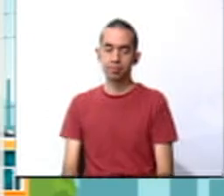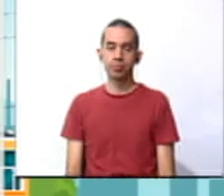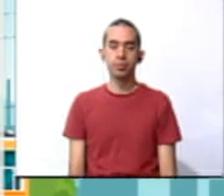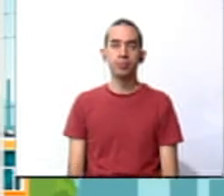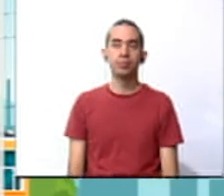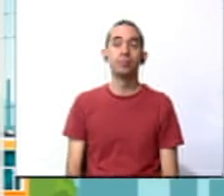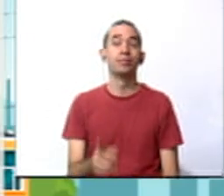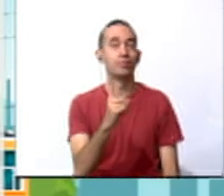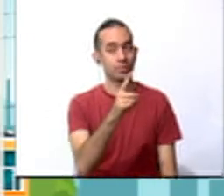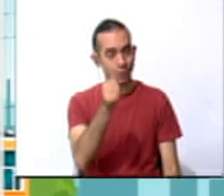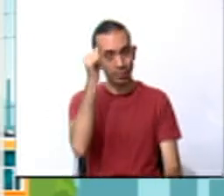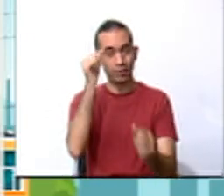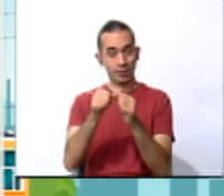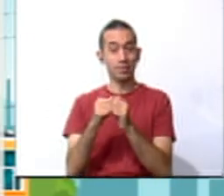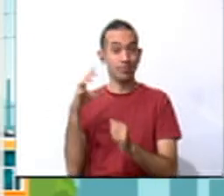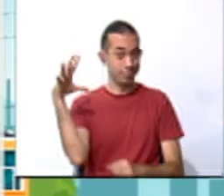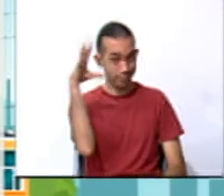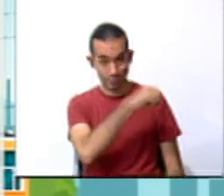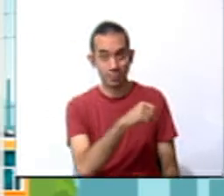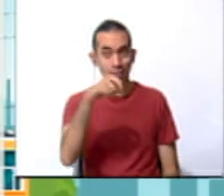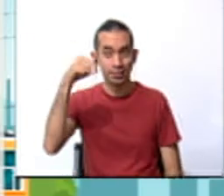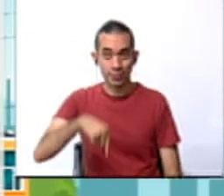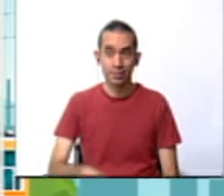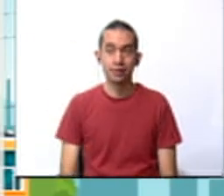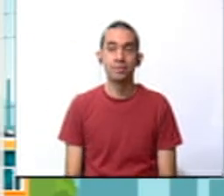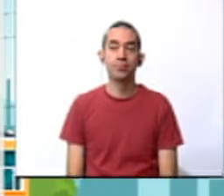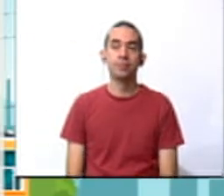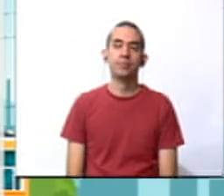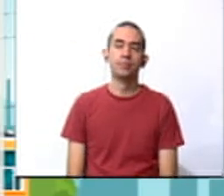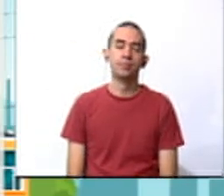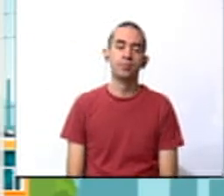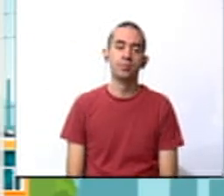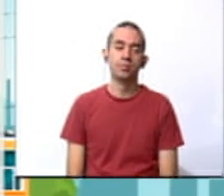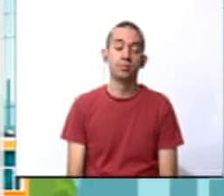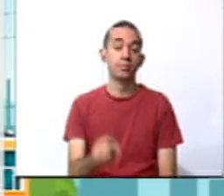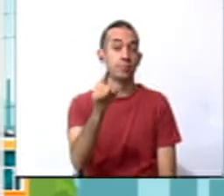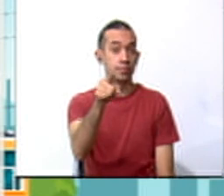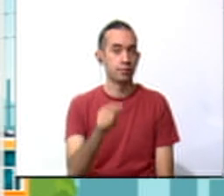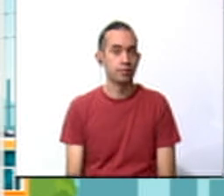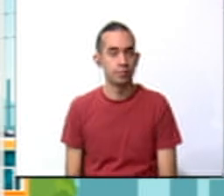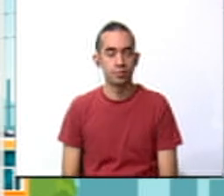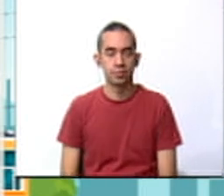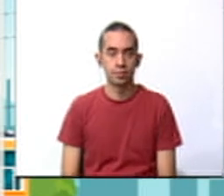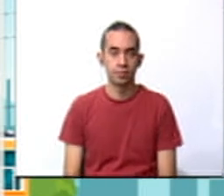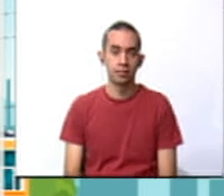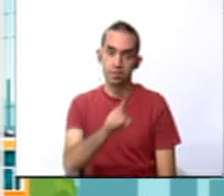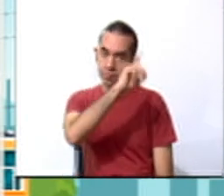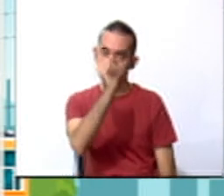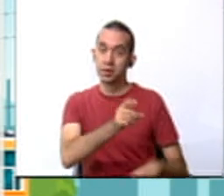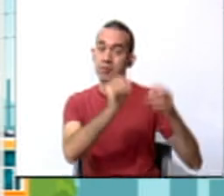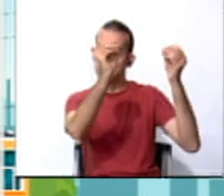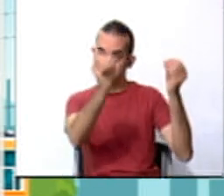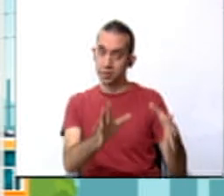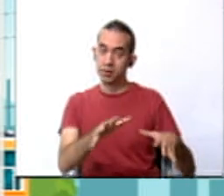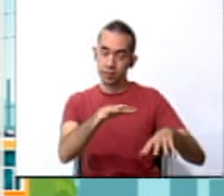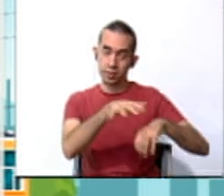And remember a riddle for today. Don't forget to ask your English teachers,